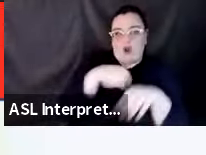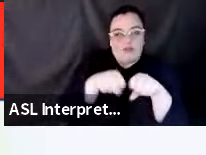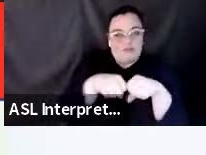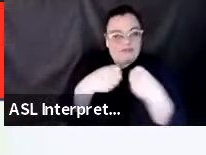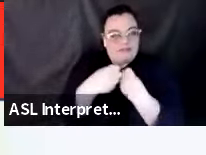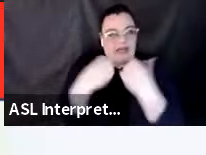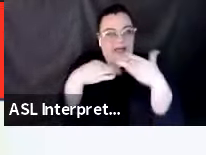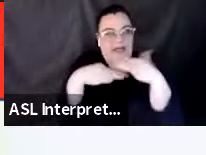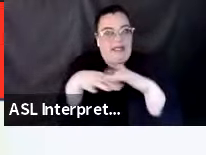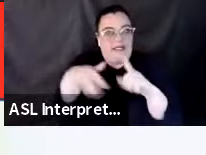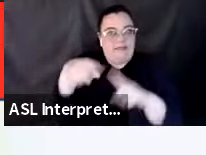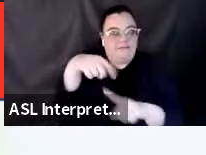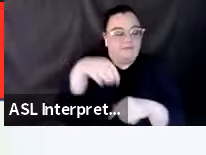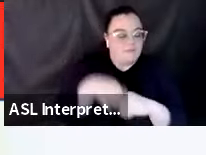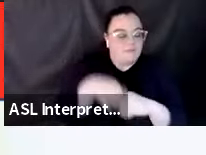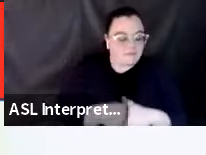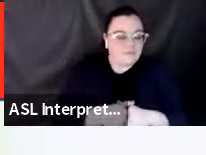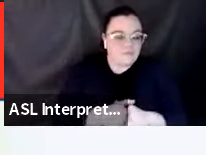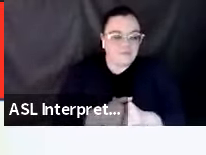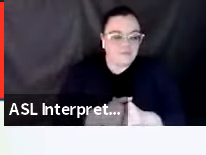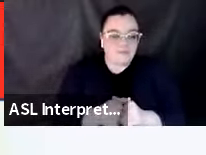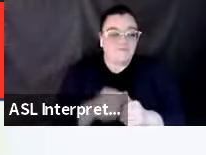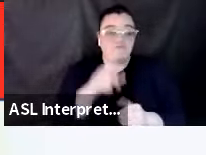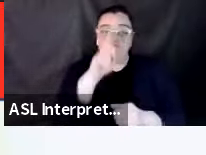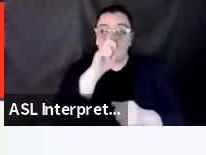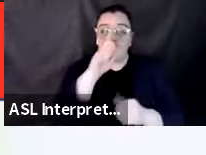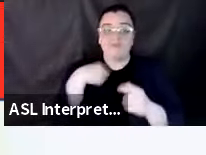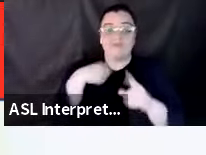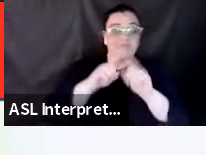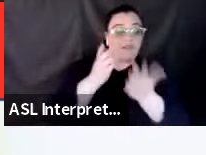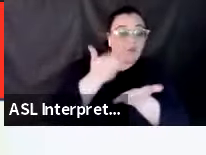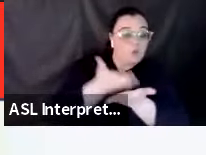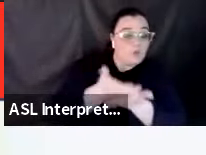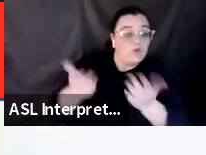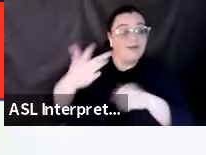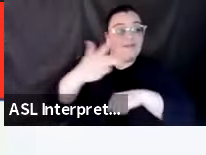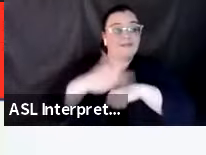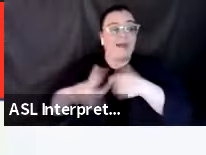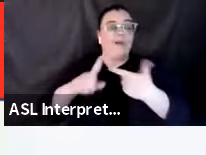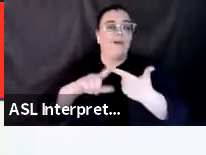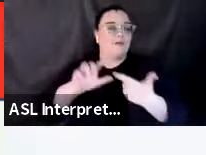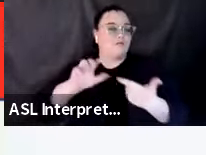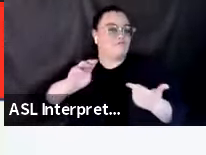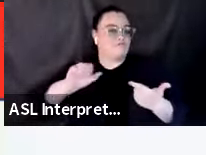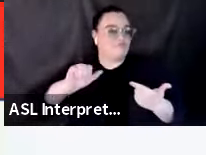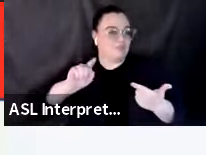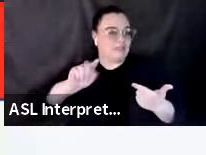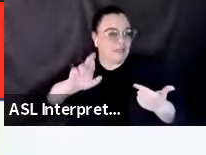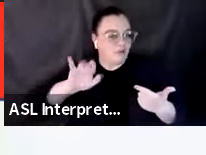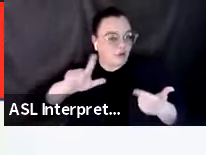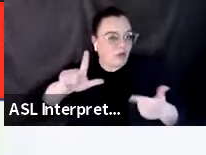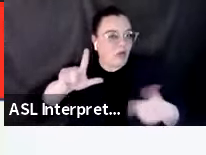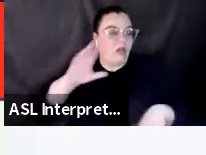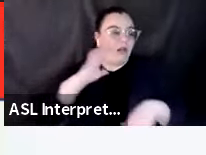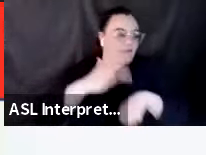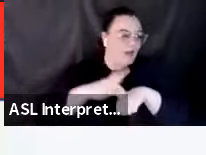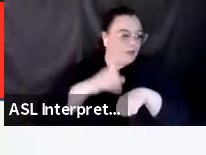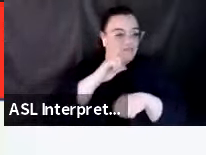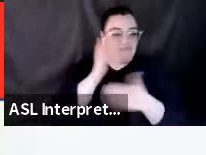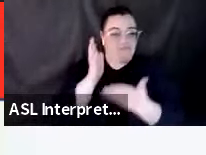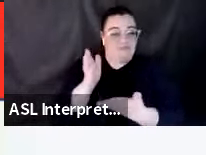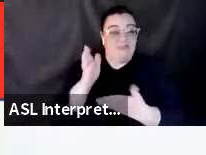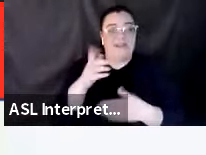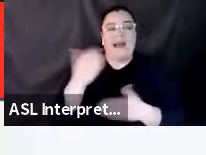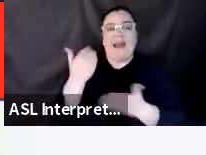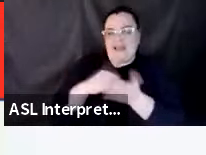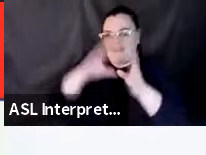and resources and materials available for you. So while it's Bay